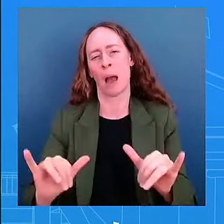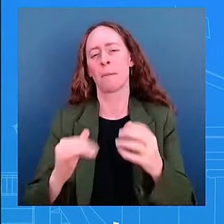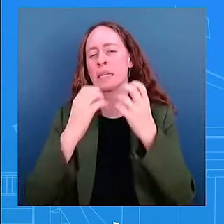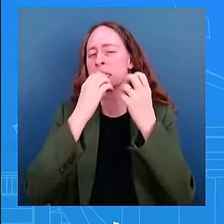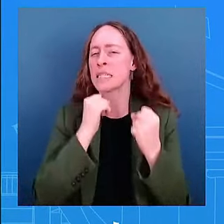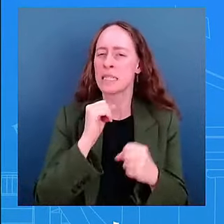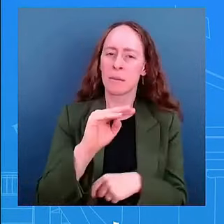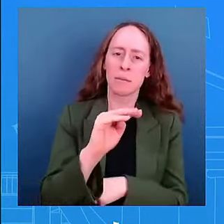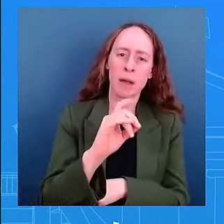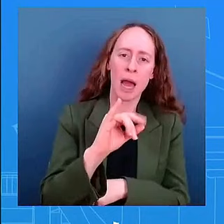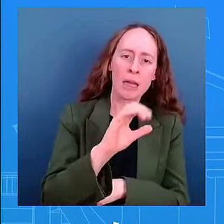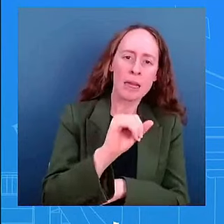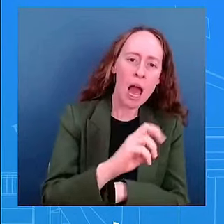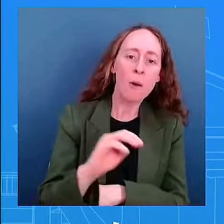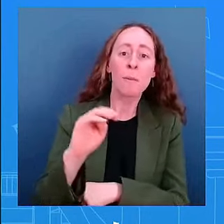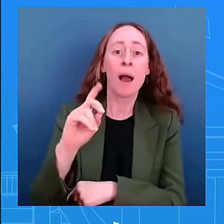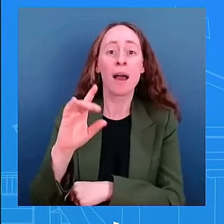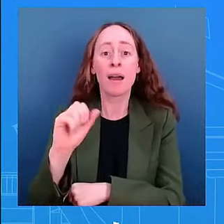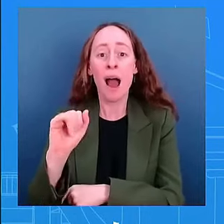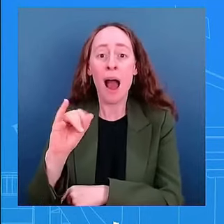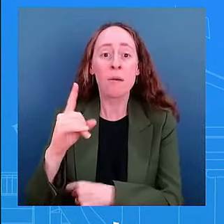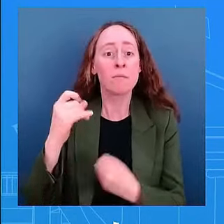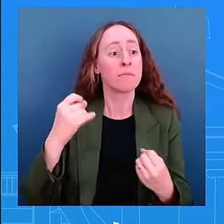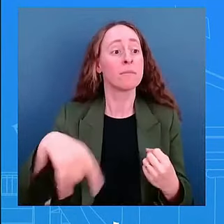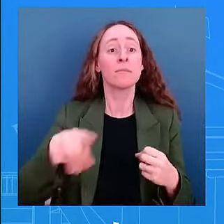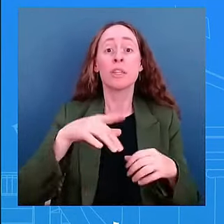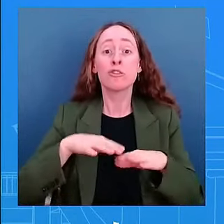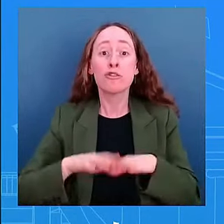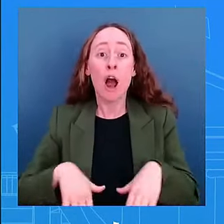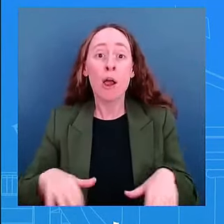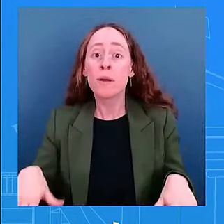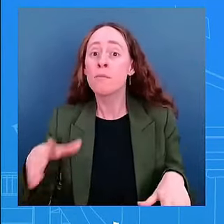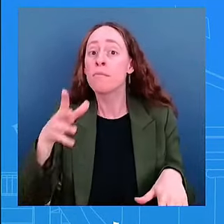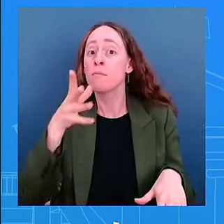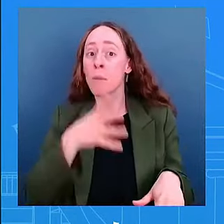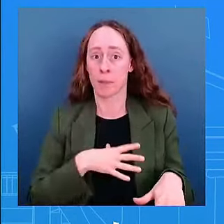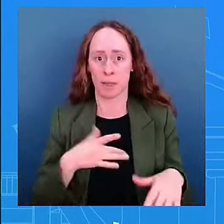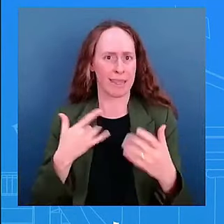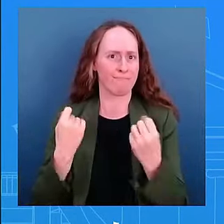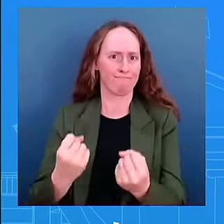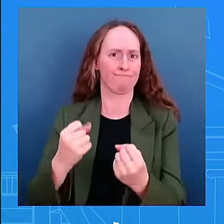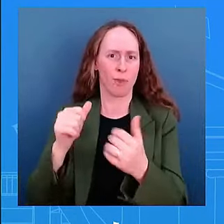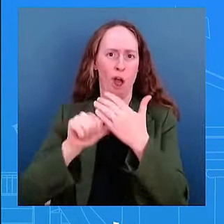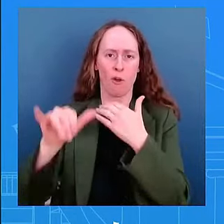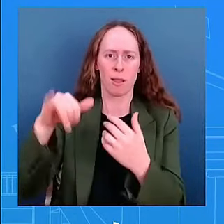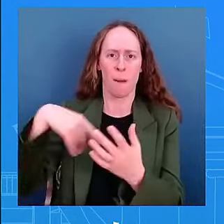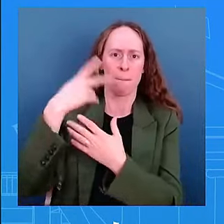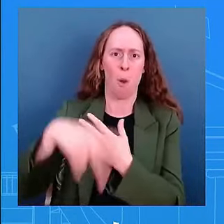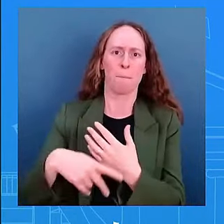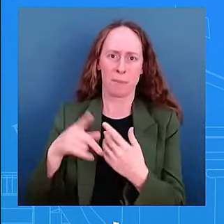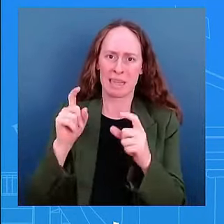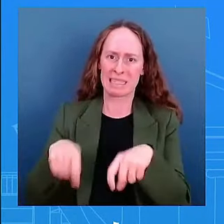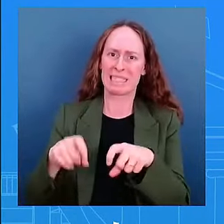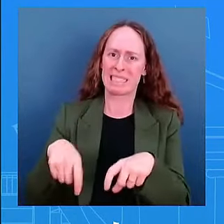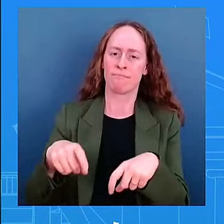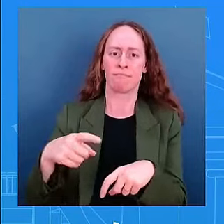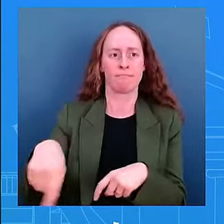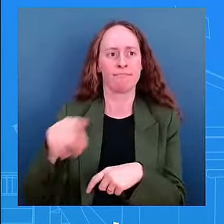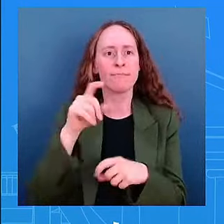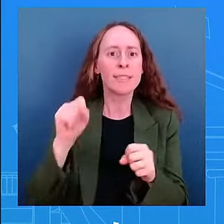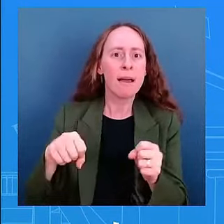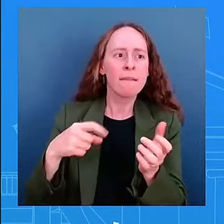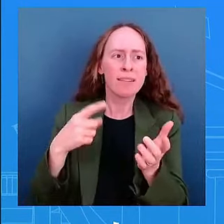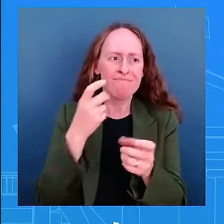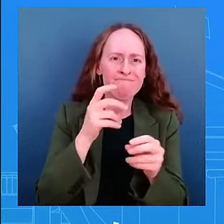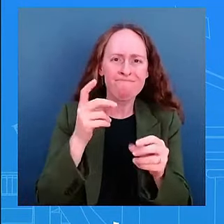for a full year and we are committed to making health care more affordable and accessible for all including the 1 million